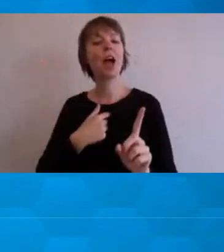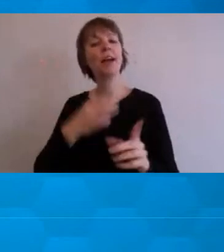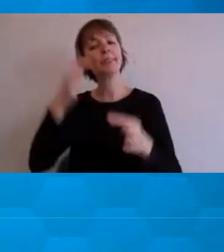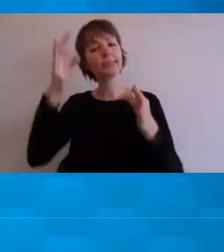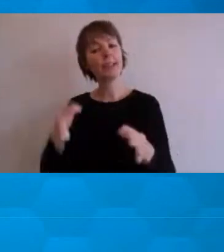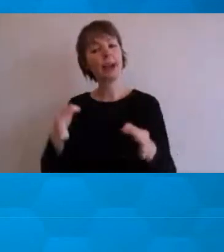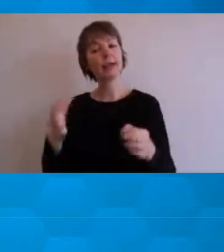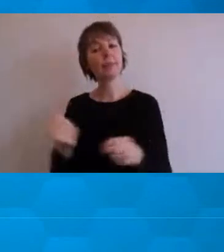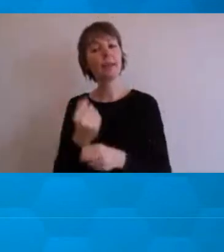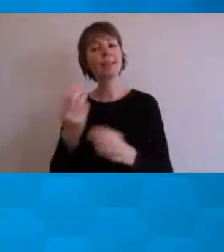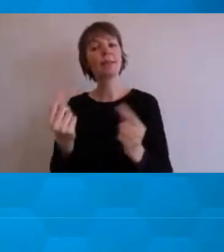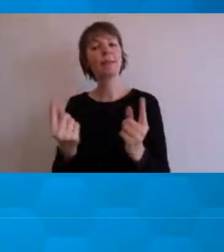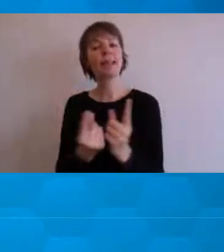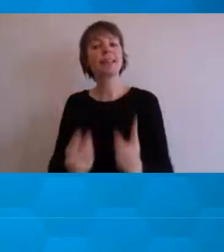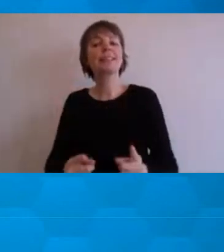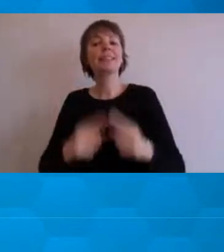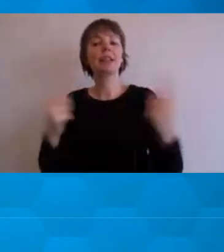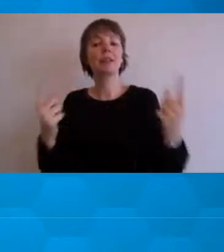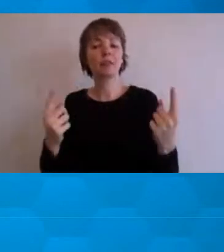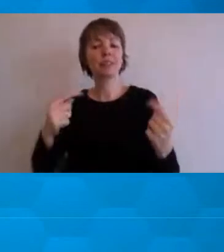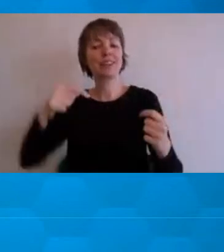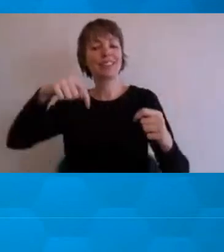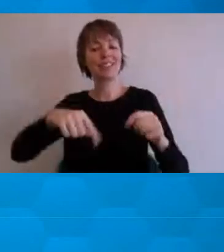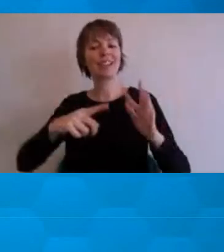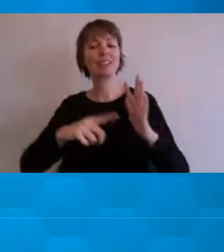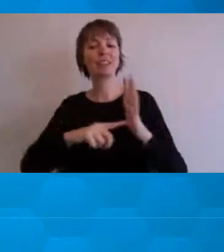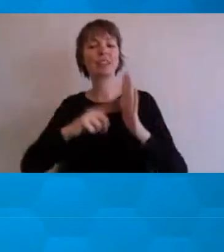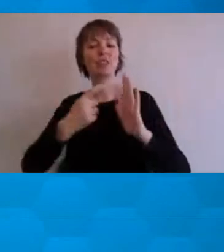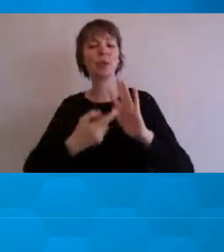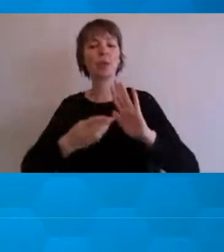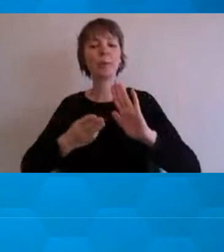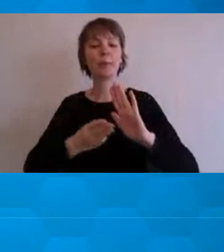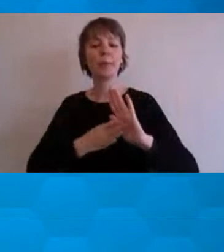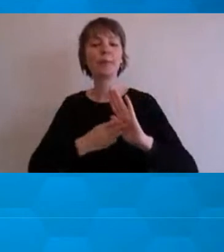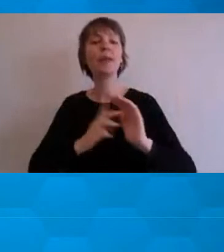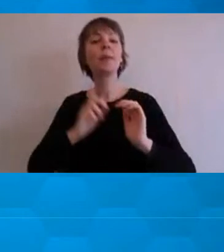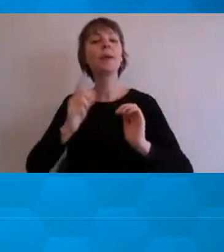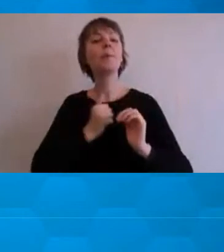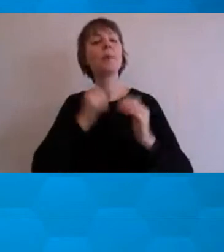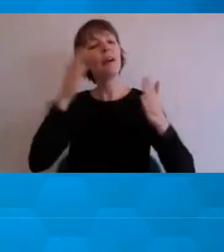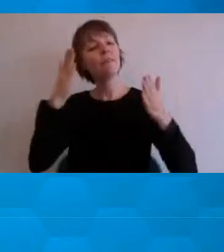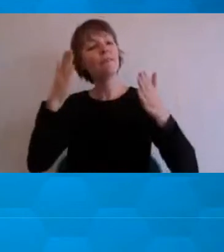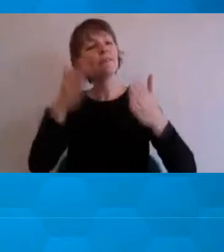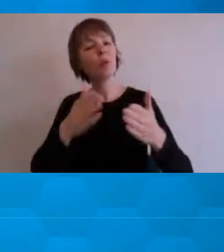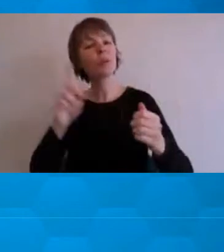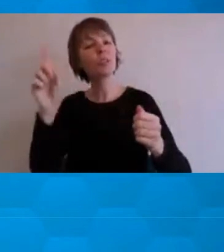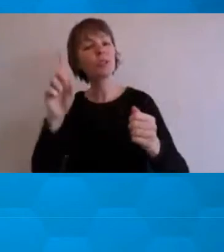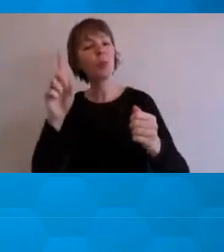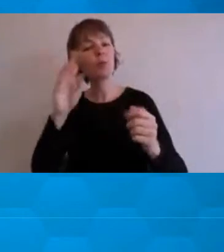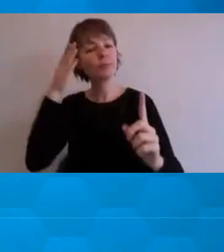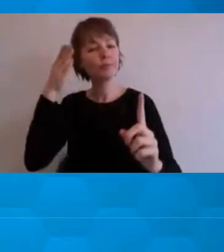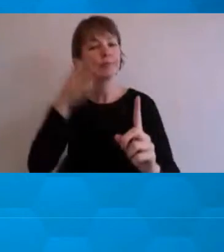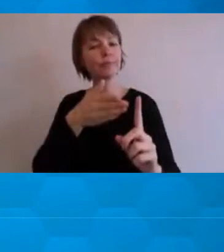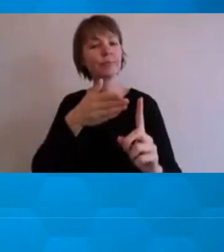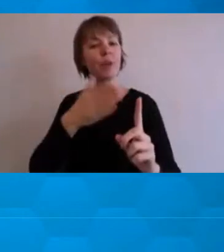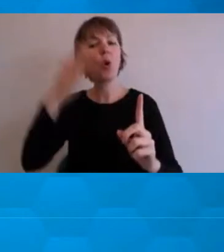this term. But essentially what my focus is, is really paying attention to well-being and mental health, the case student